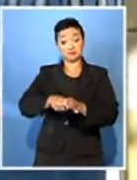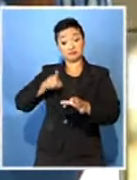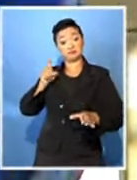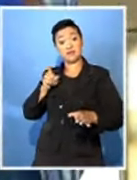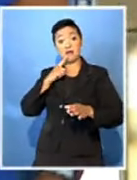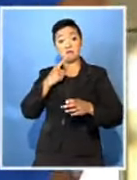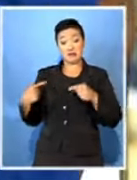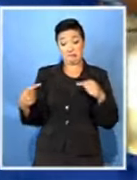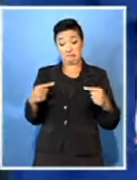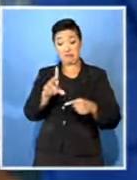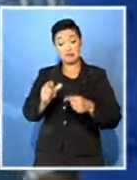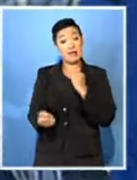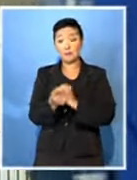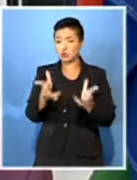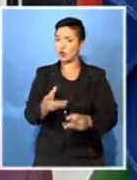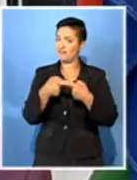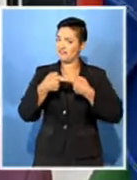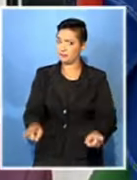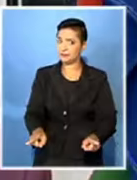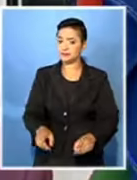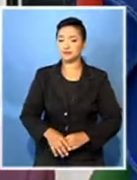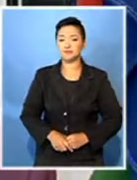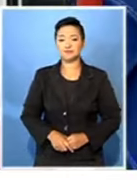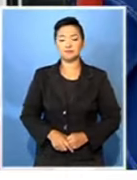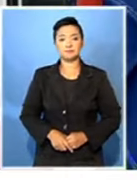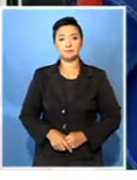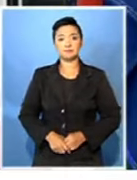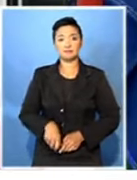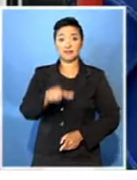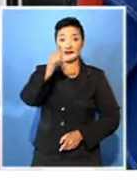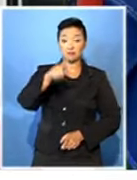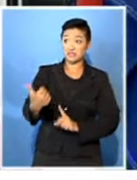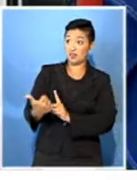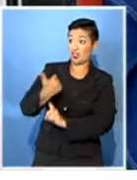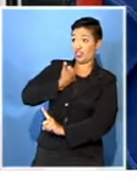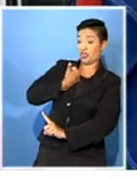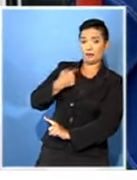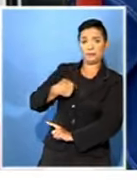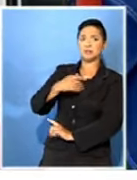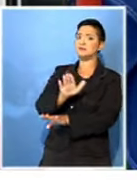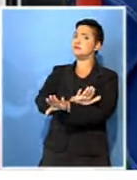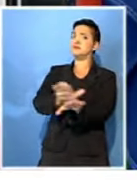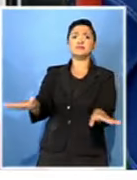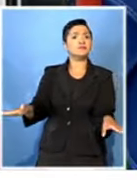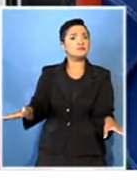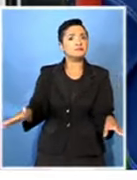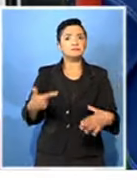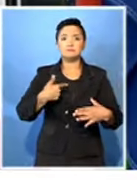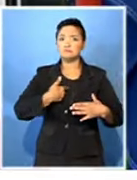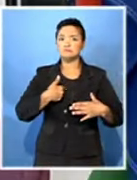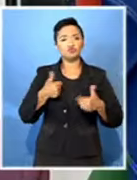infighting within the party. I've not been threatened by anyone. In fact, I don't feel threatened by anyone.